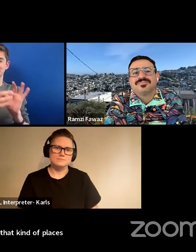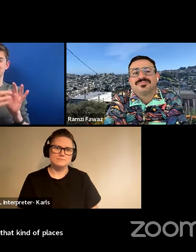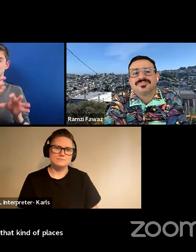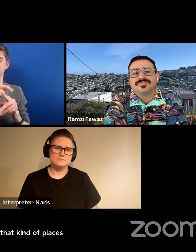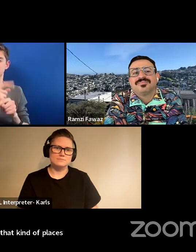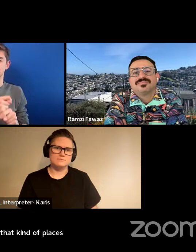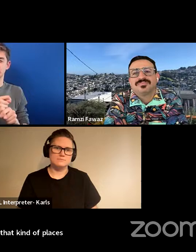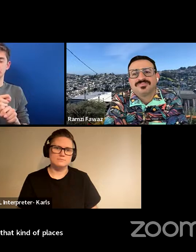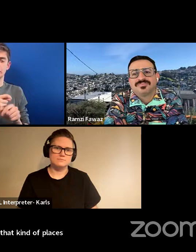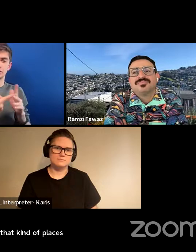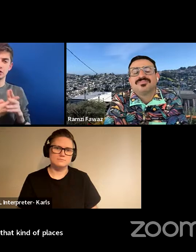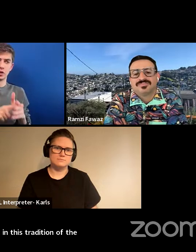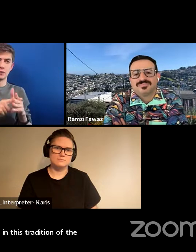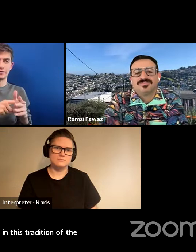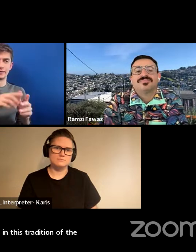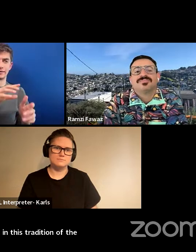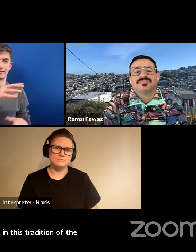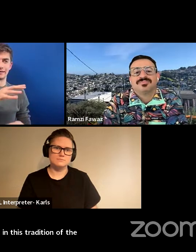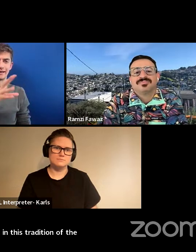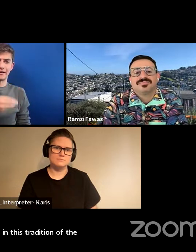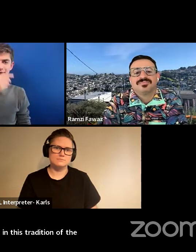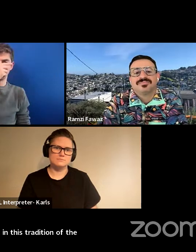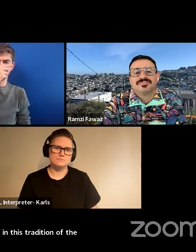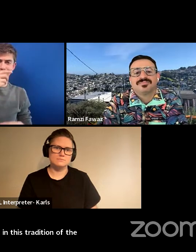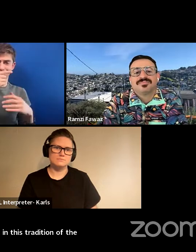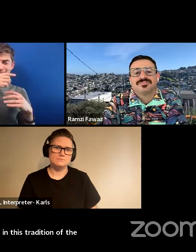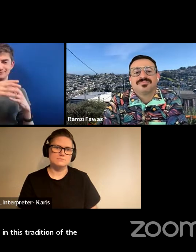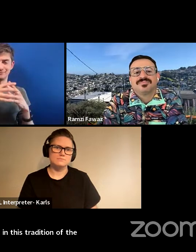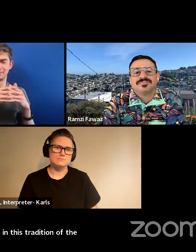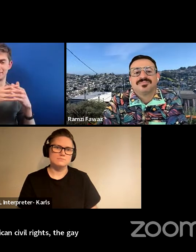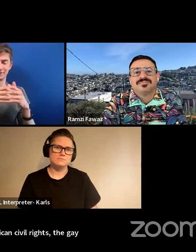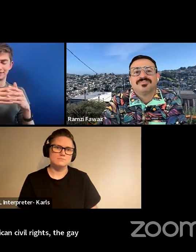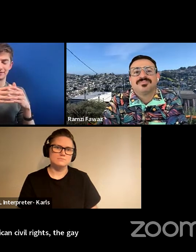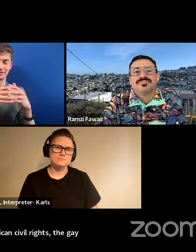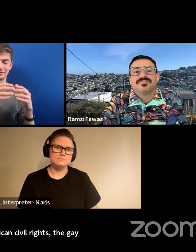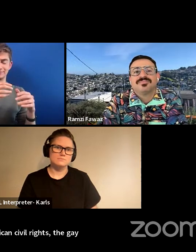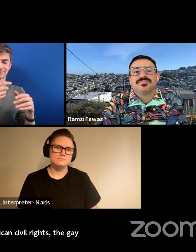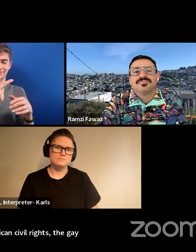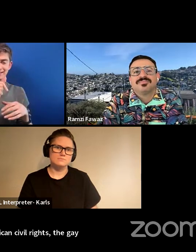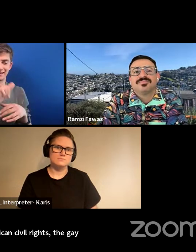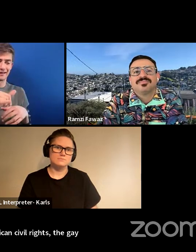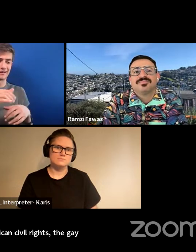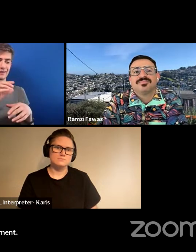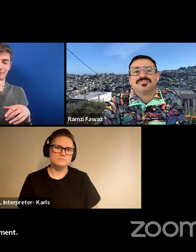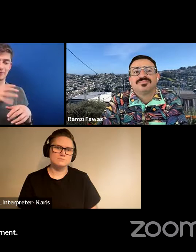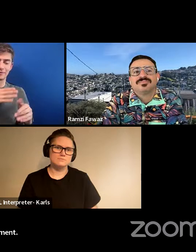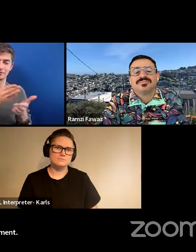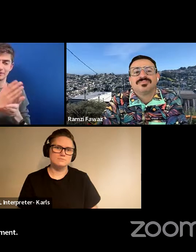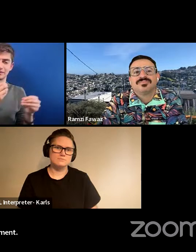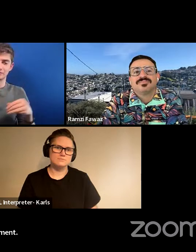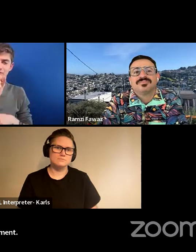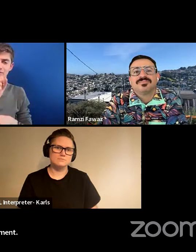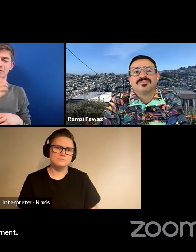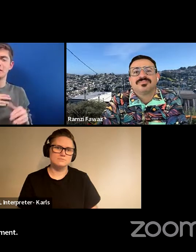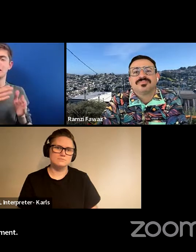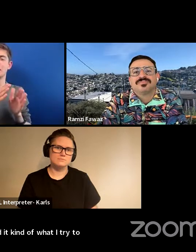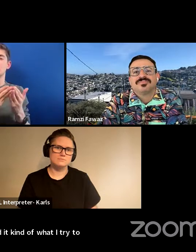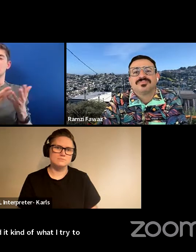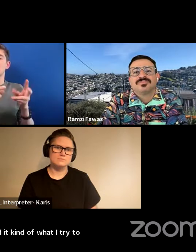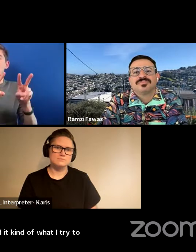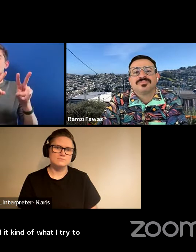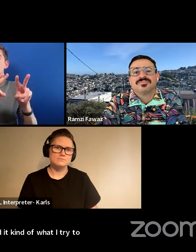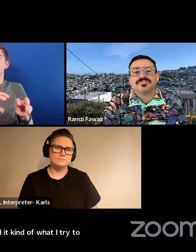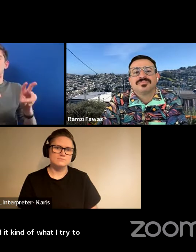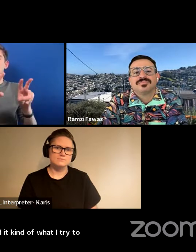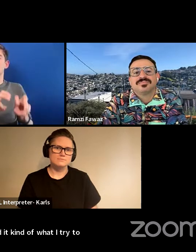for African-American civil rights, the gay rights movement, women's rights movement. And it kind of, what I try to do in the book is kind of unpack that a little bit.